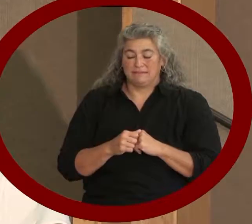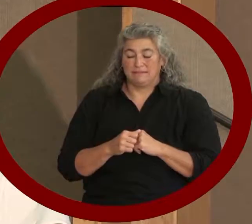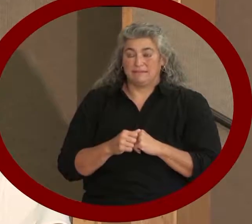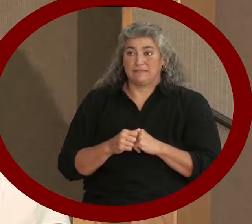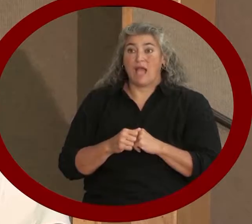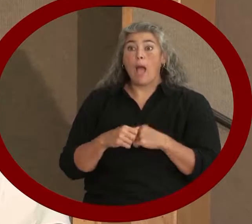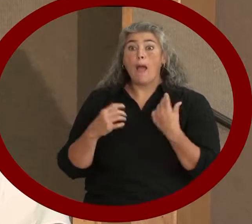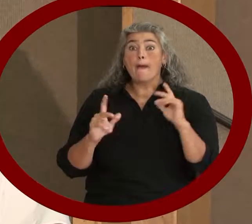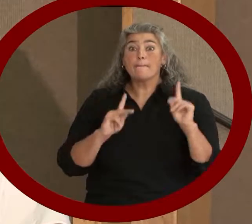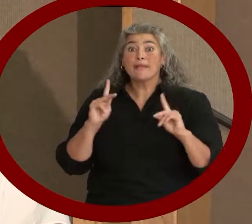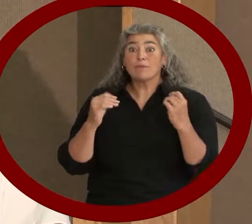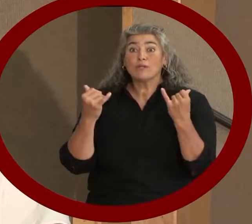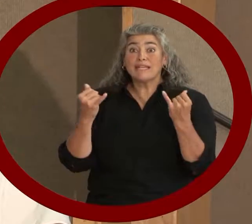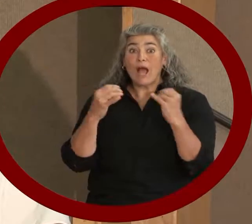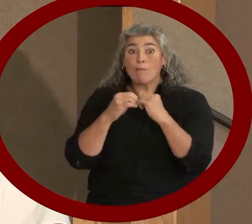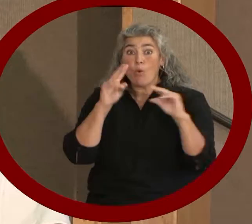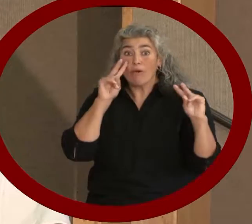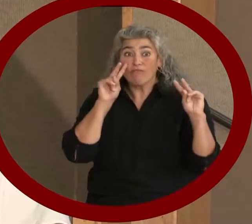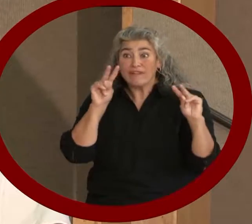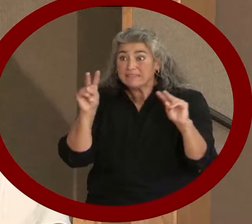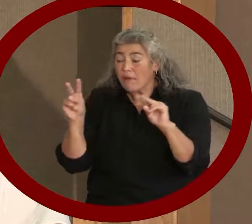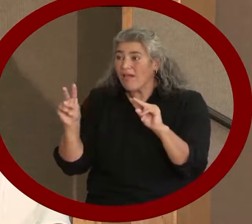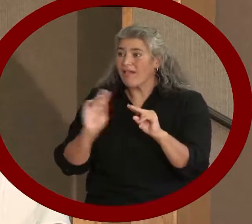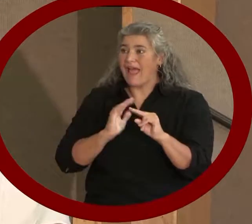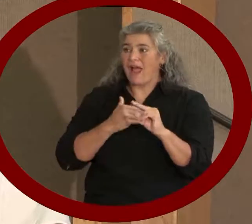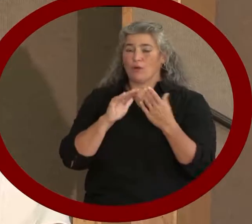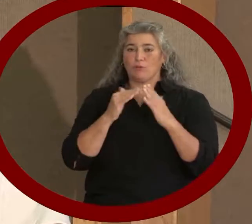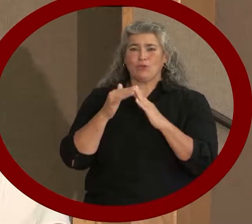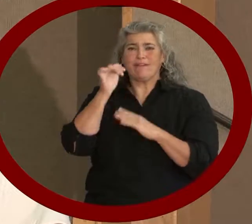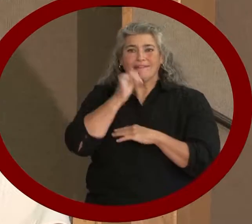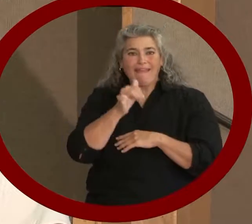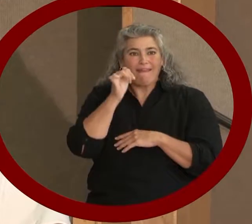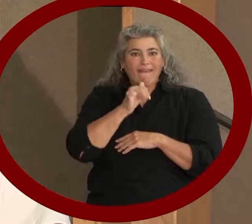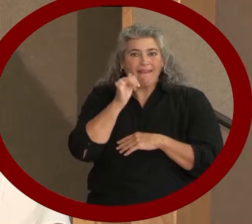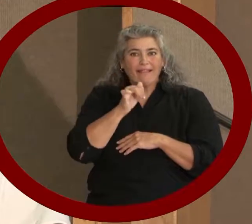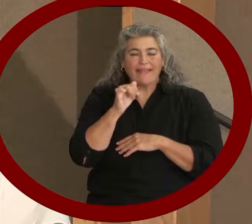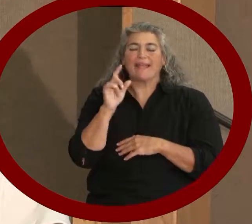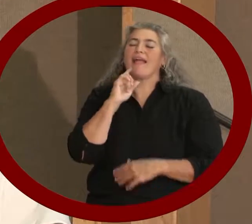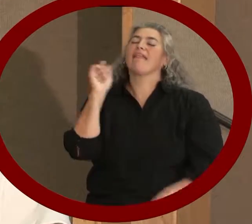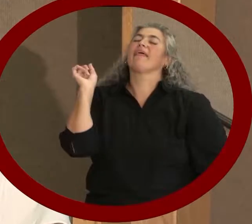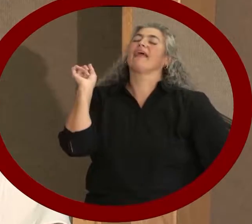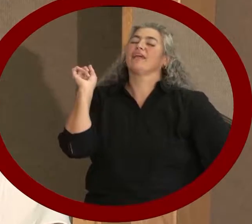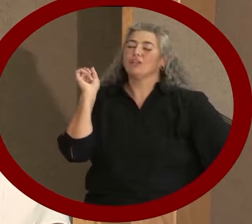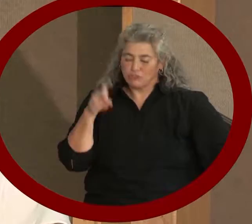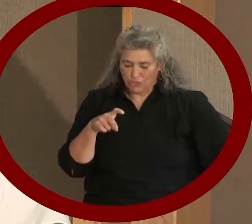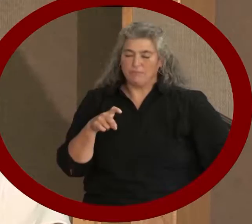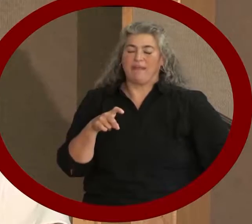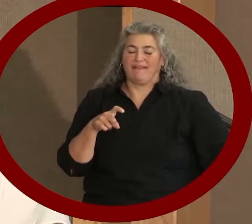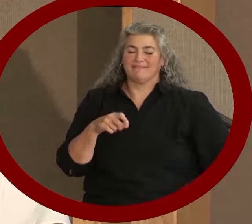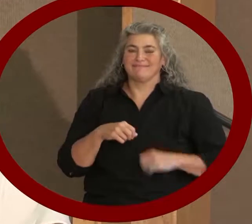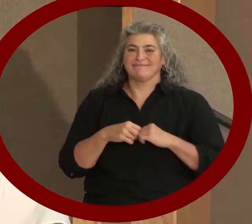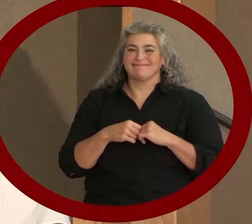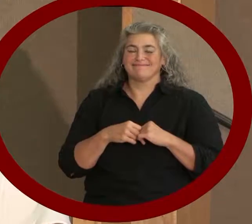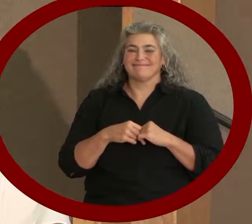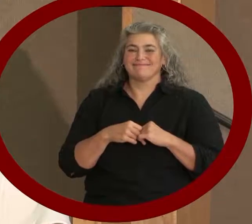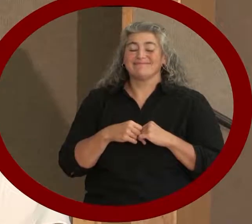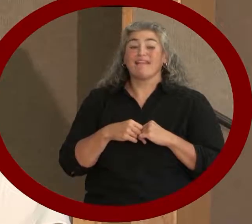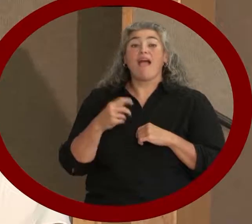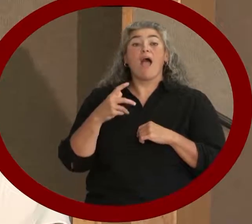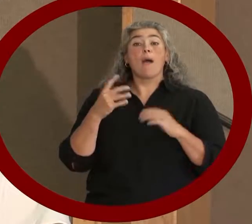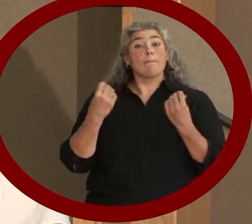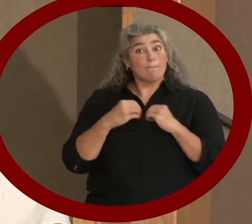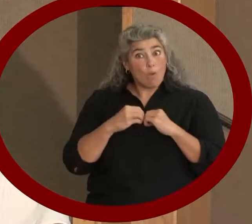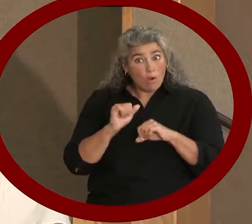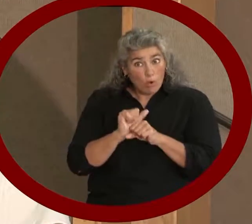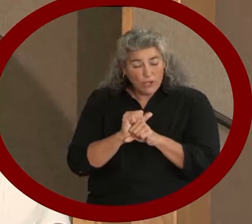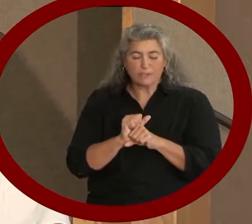more visible in daily life in our community, as they should be. But there's still more to